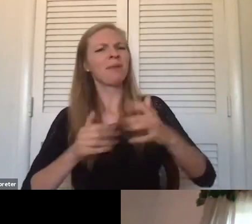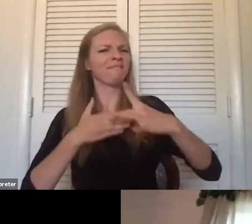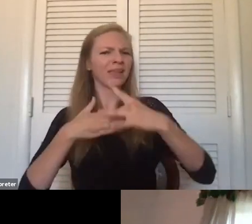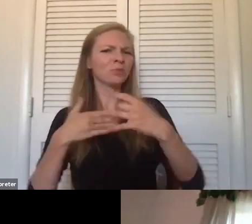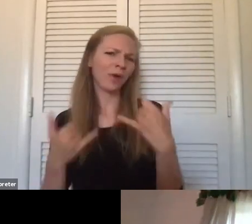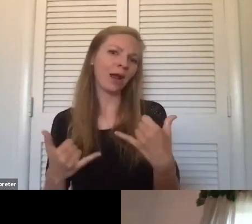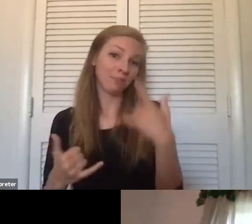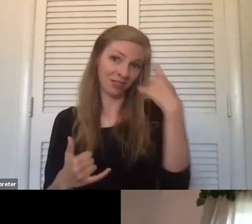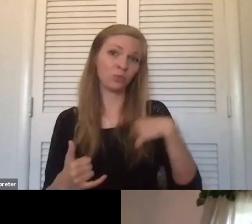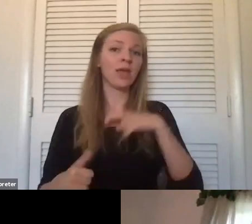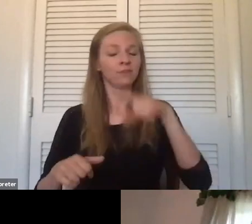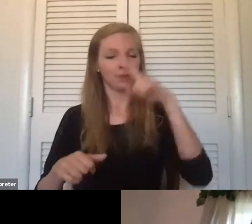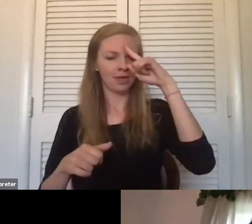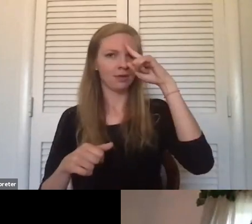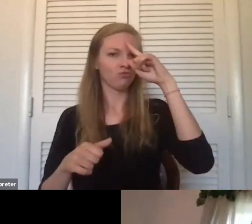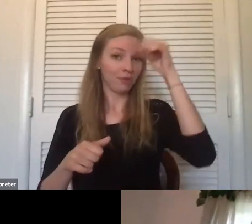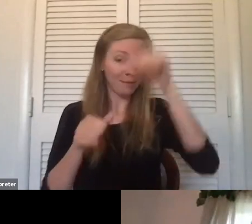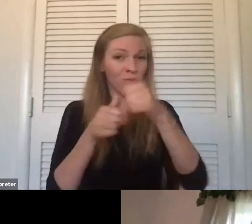because we have to be mindful of everyone.